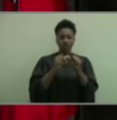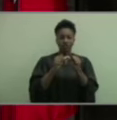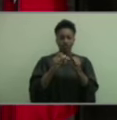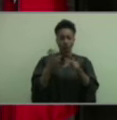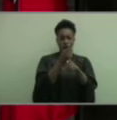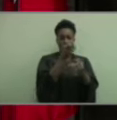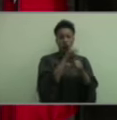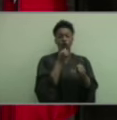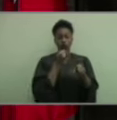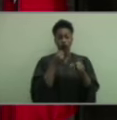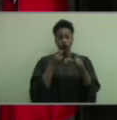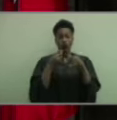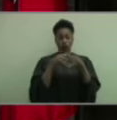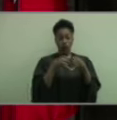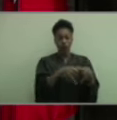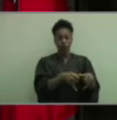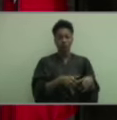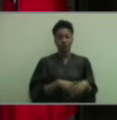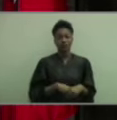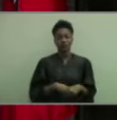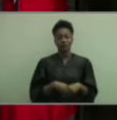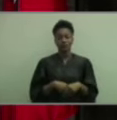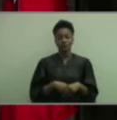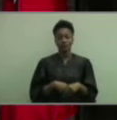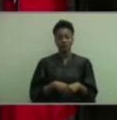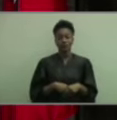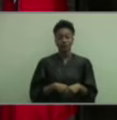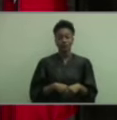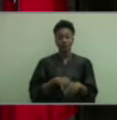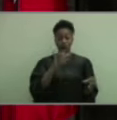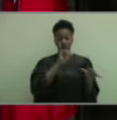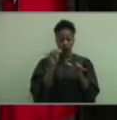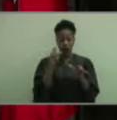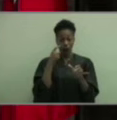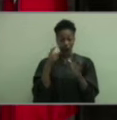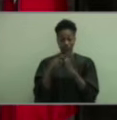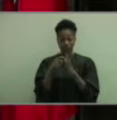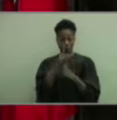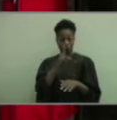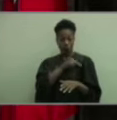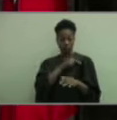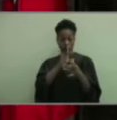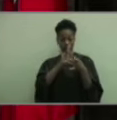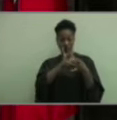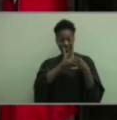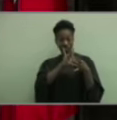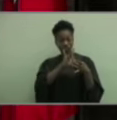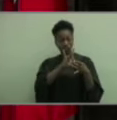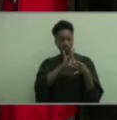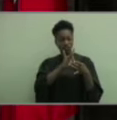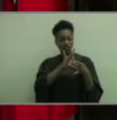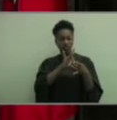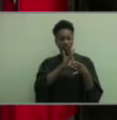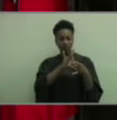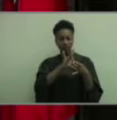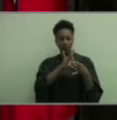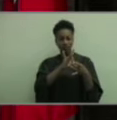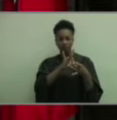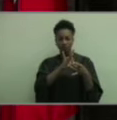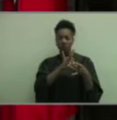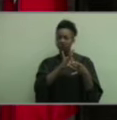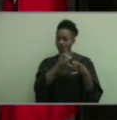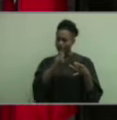your achievements. Likewise, realize that your personal connections, your network, is crucial for any life accomplishment.